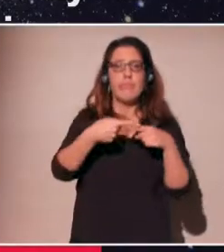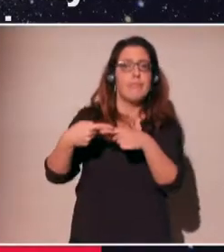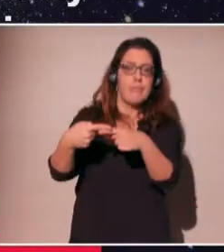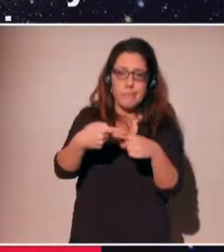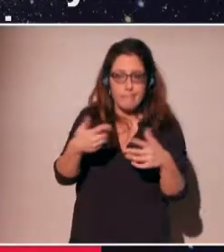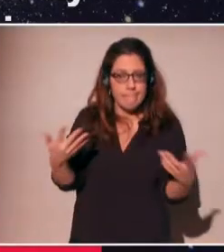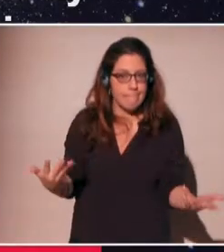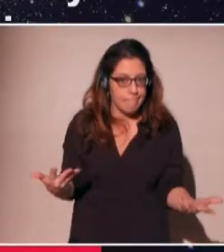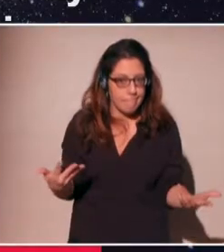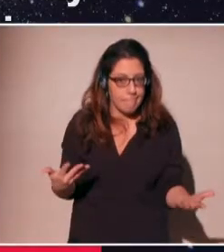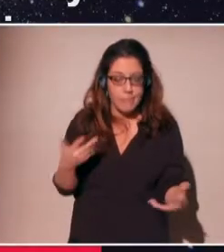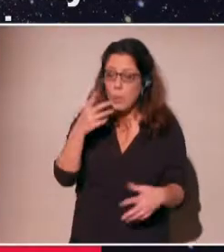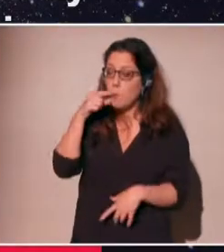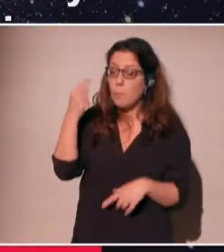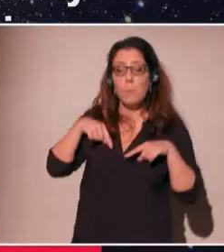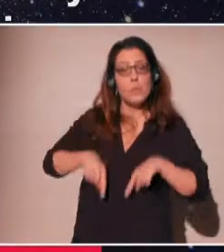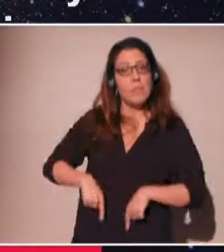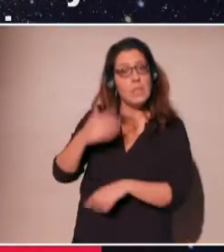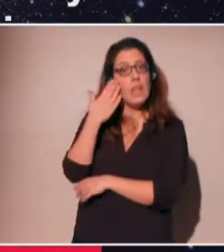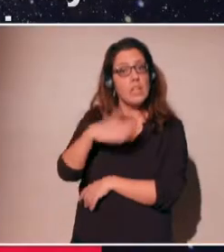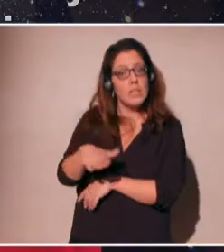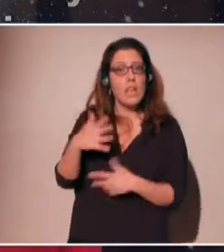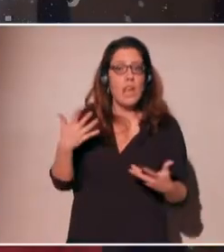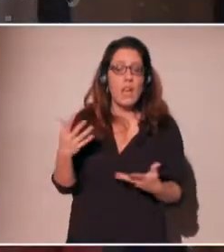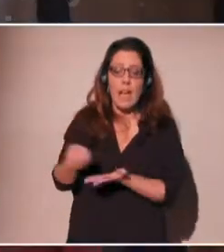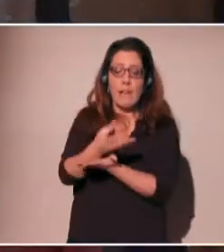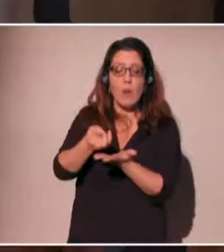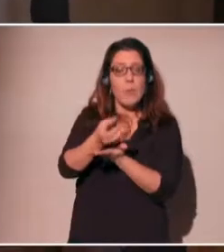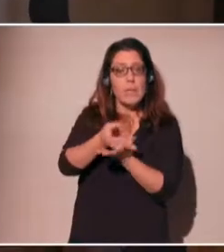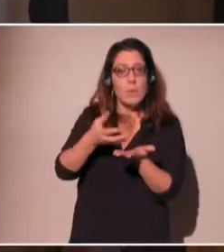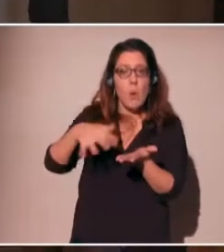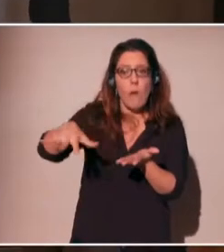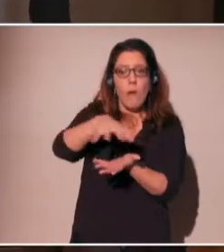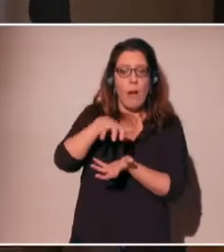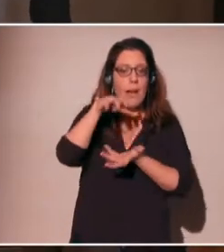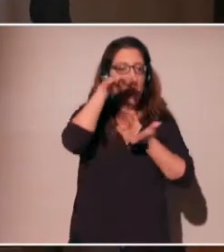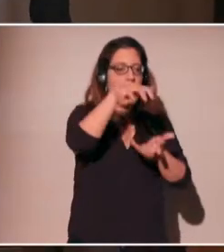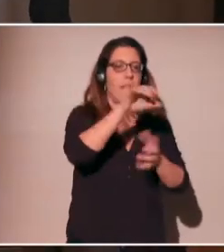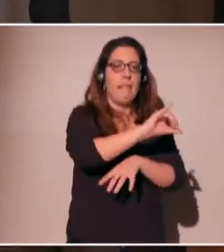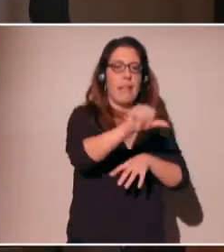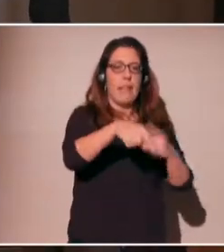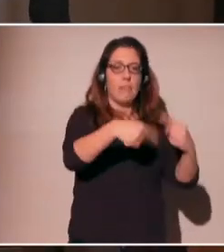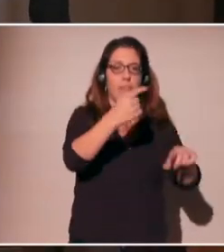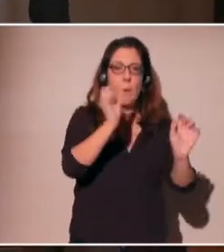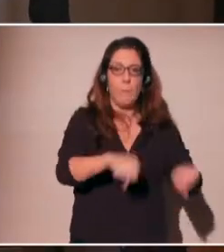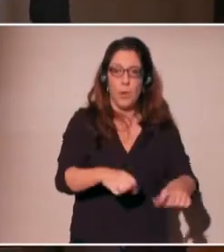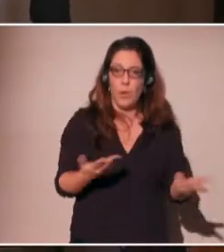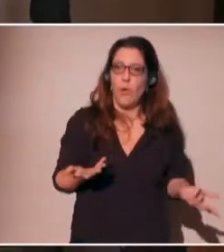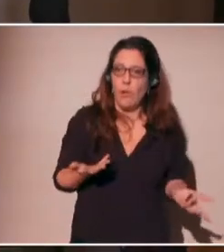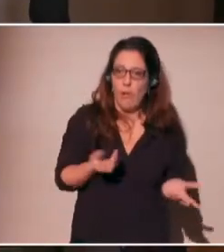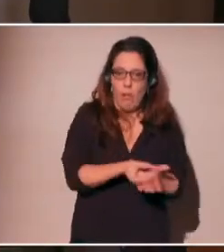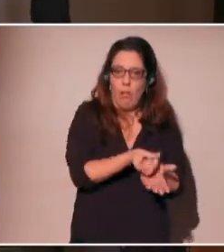Mr. Minister, we know that data, after all, is what keeps artificial intelligence